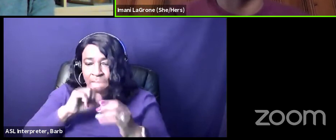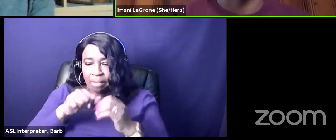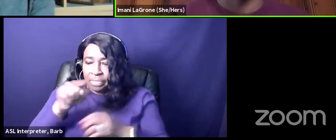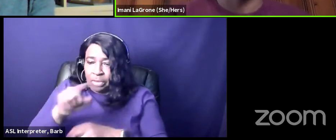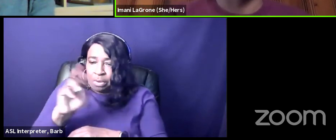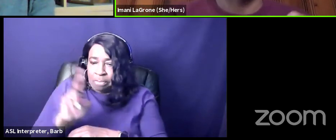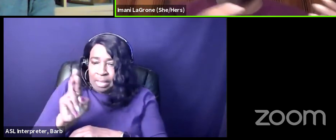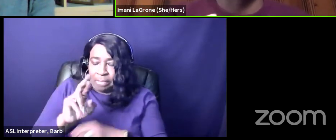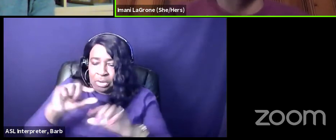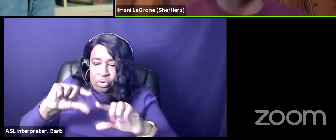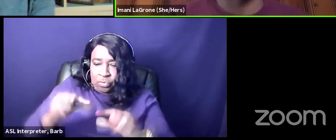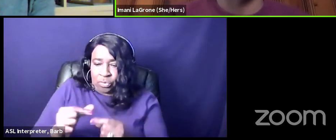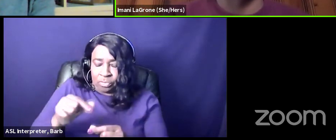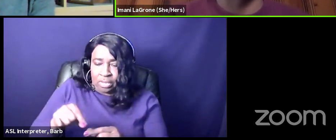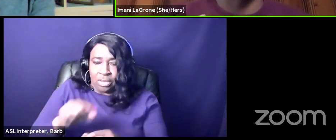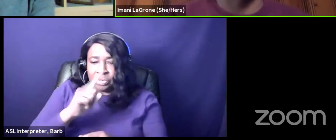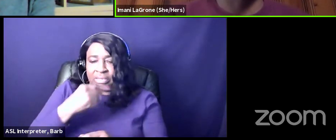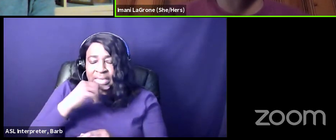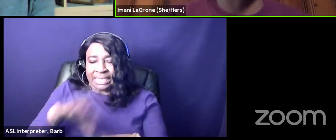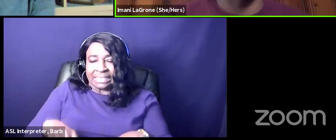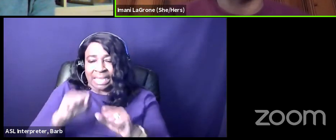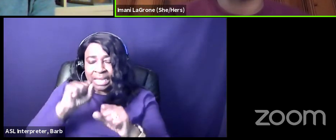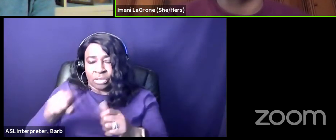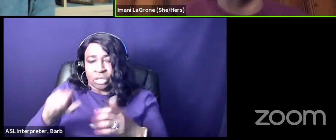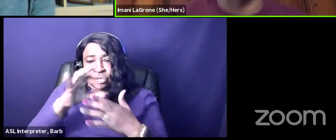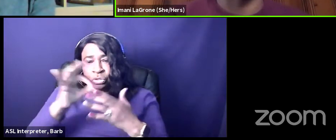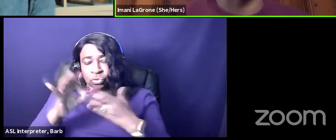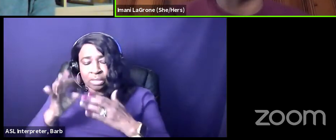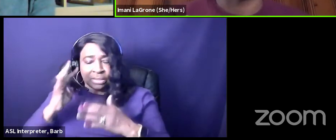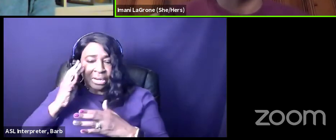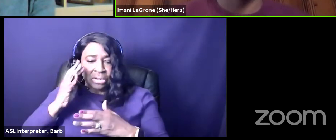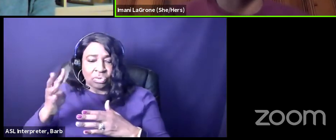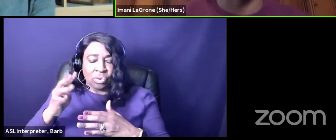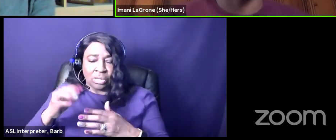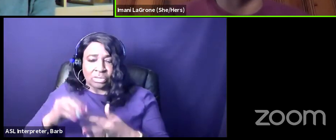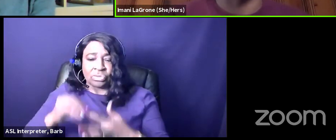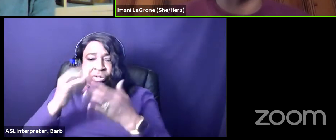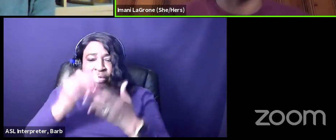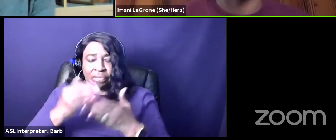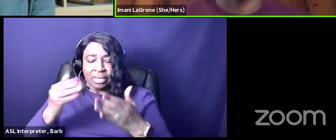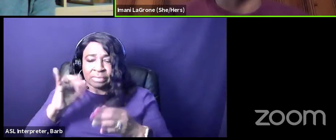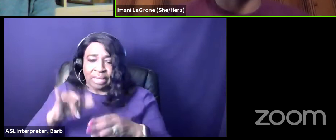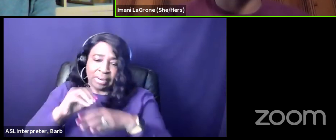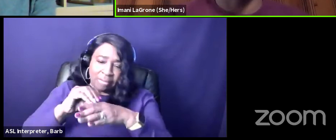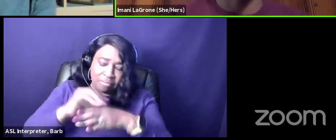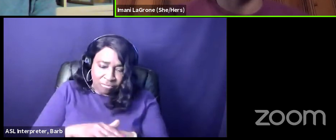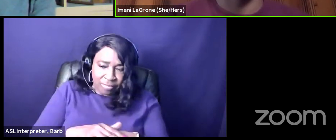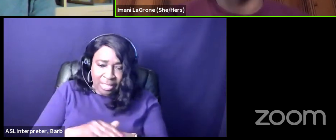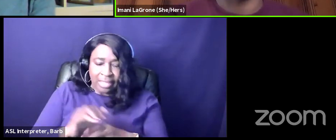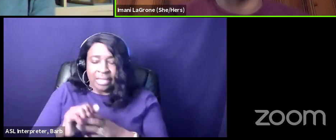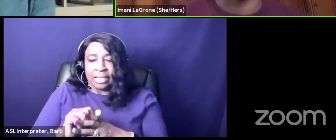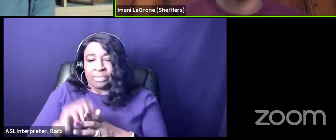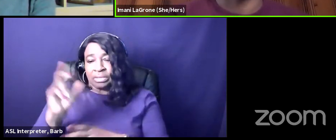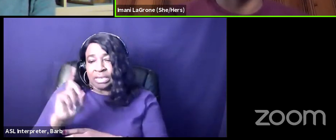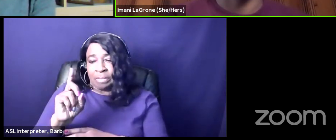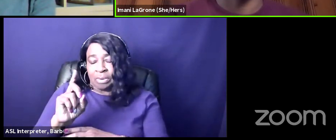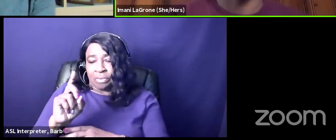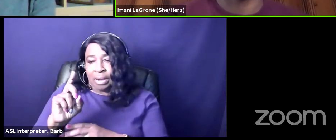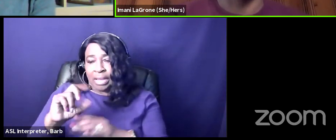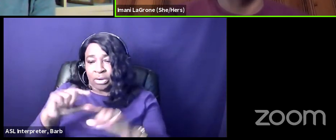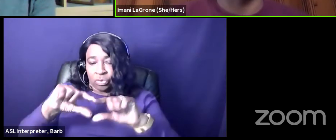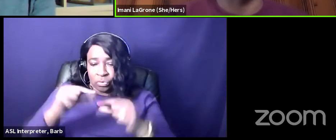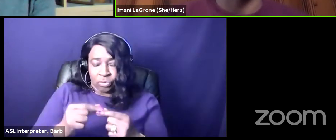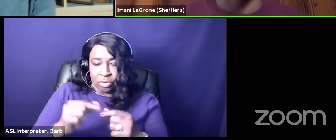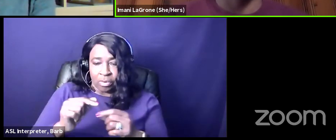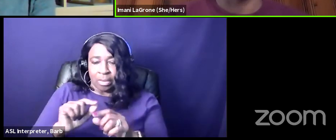just mentioned they're sort of taking this choice to ignore certain nuances that have been affecting not only the democratic party that we sort of discussed